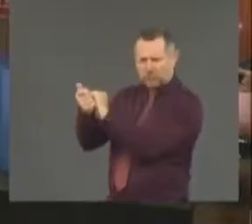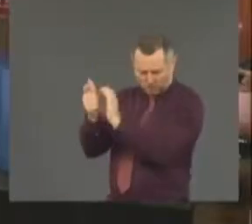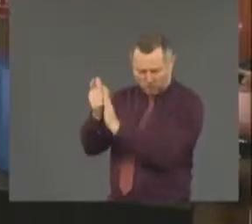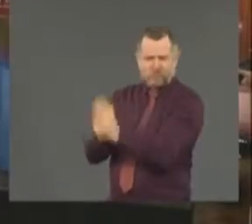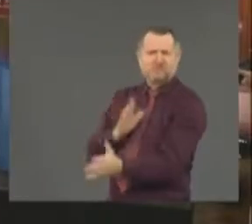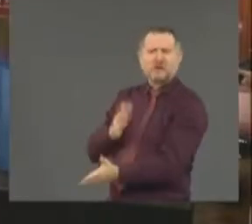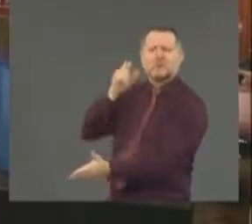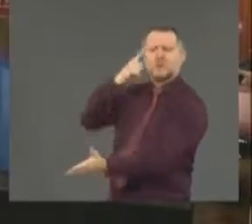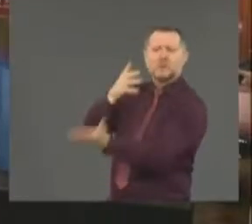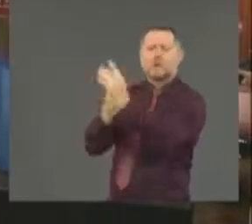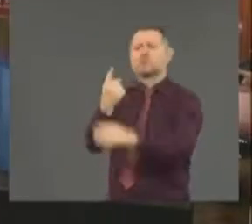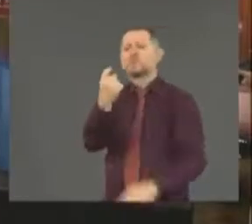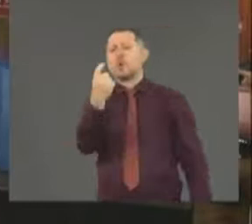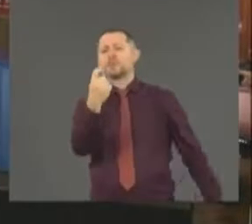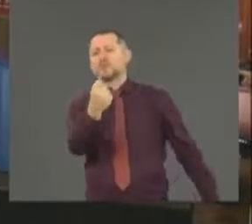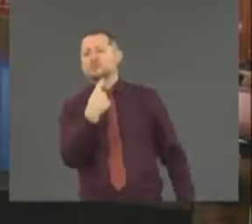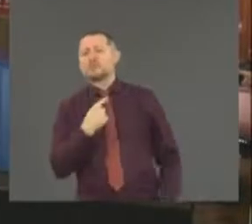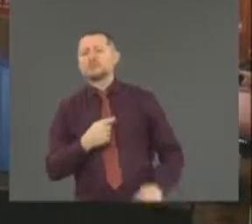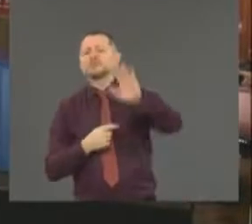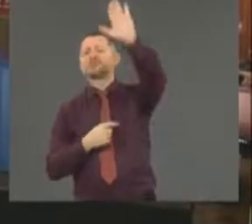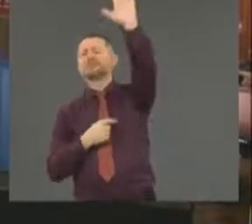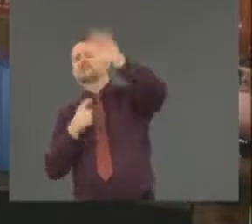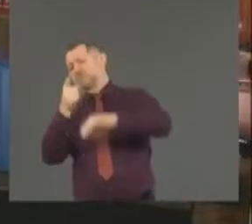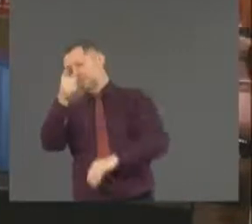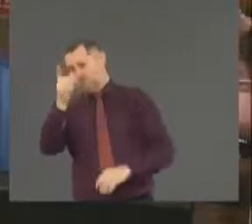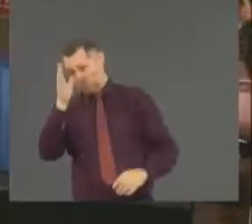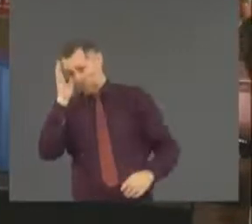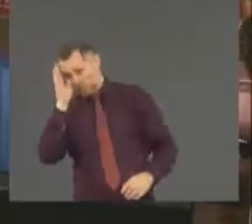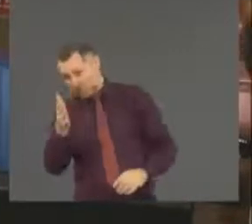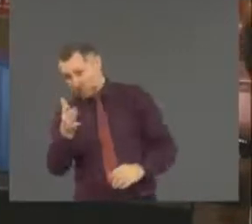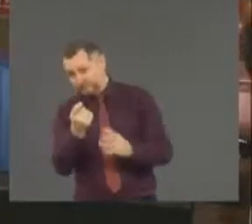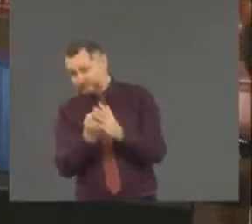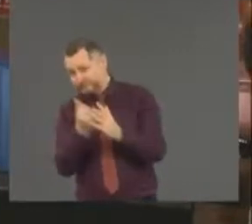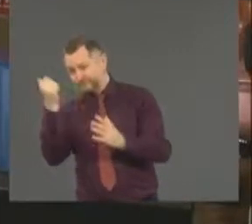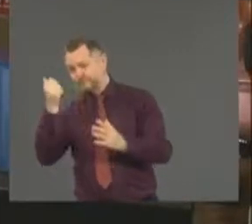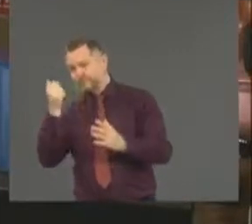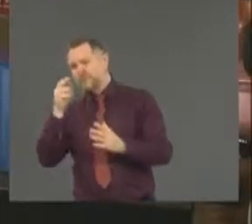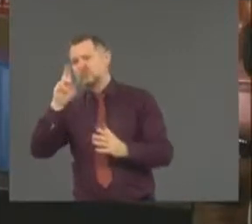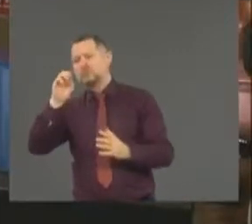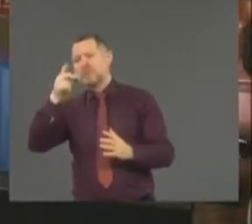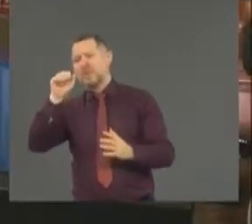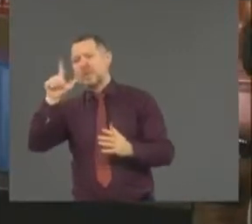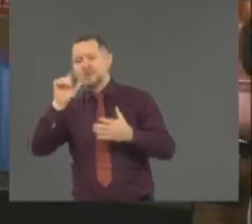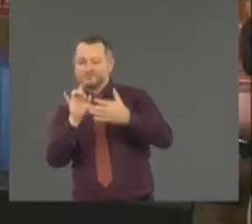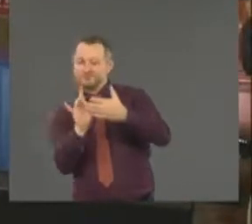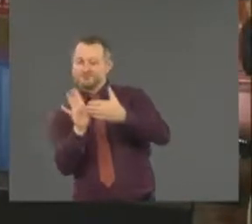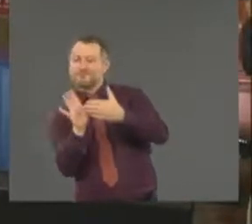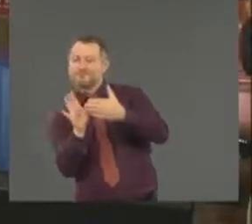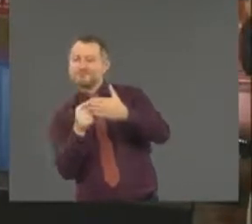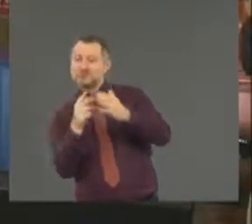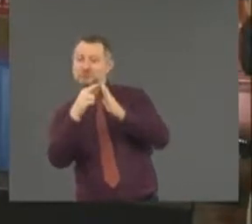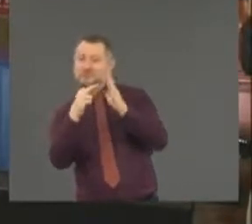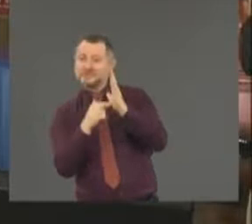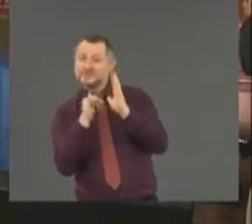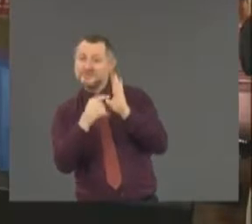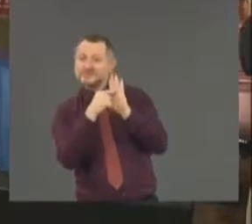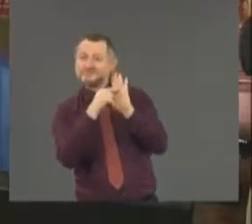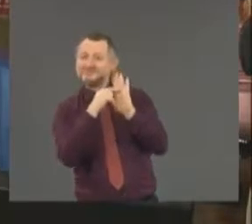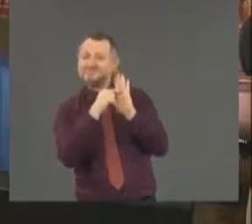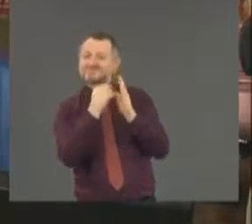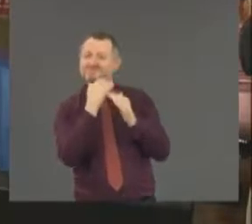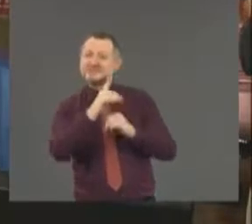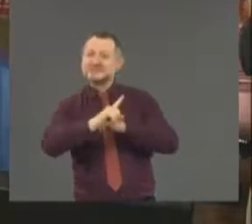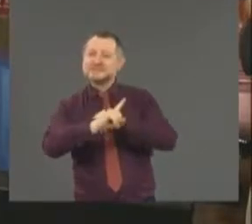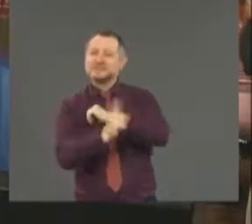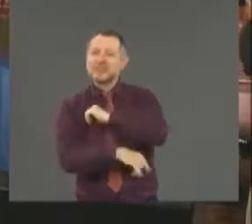repeal of 50A? The legislature is going to be back this coming week. If they just strike out the language altogether, making disciplinary records available at any time,